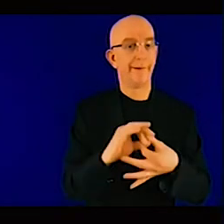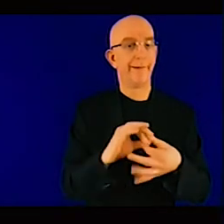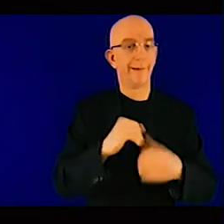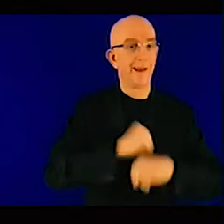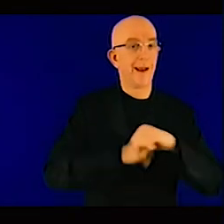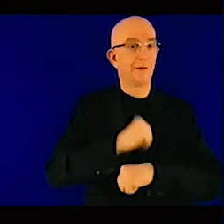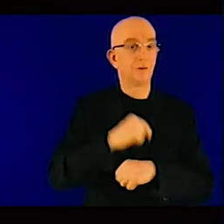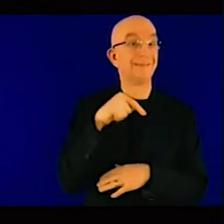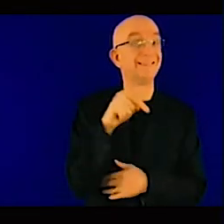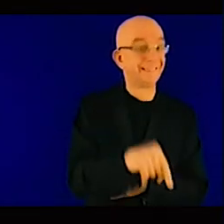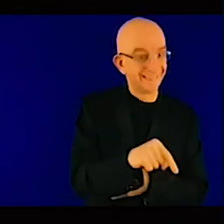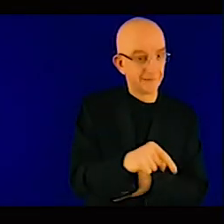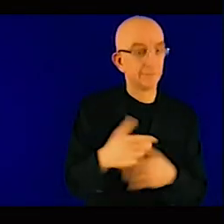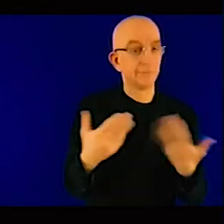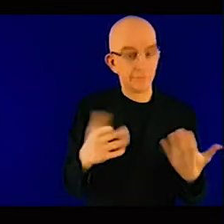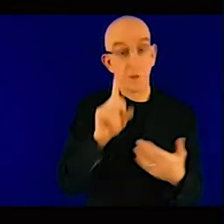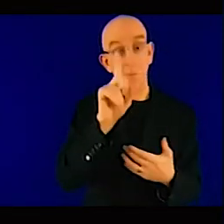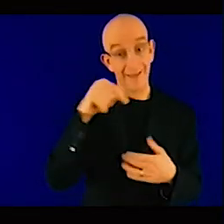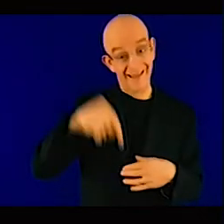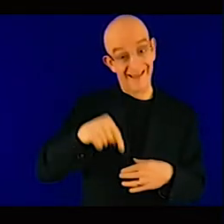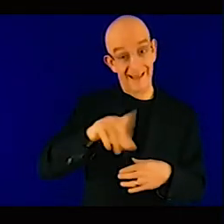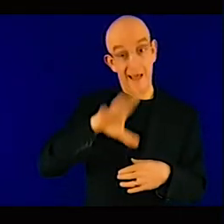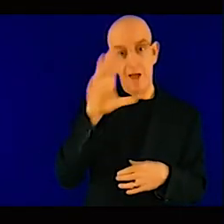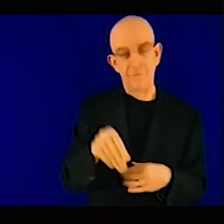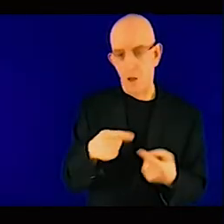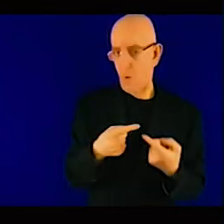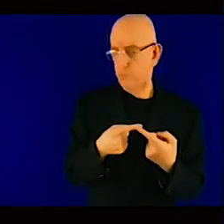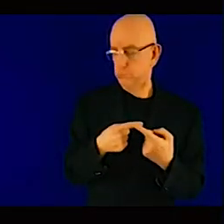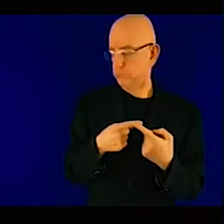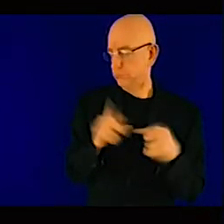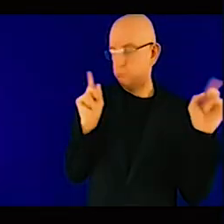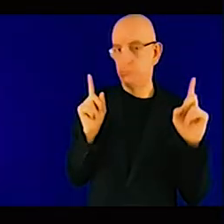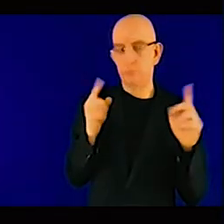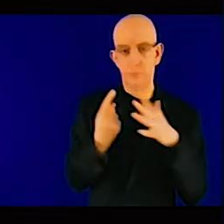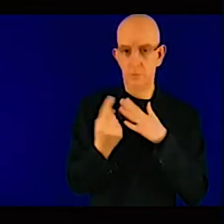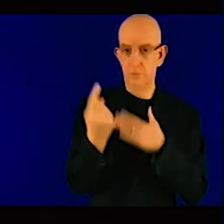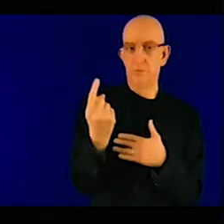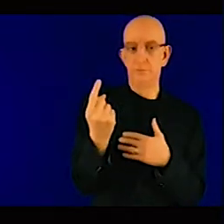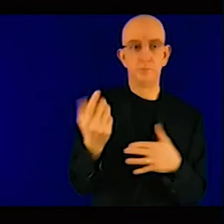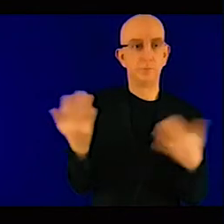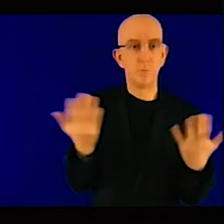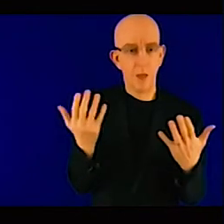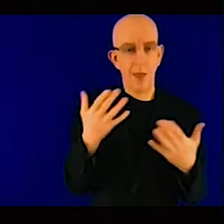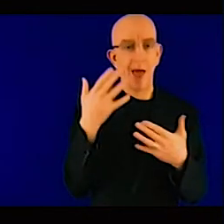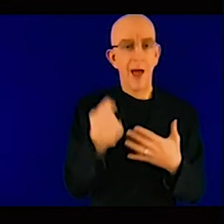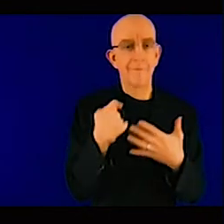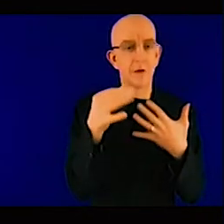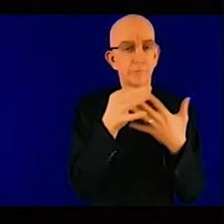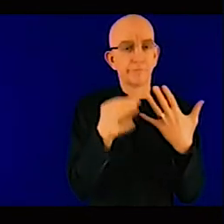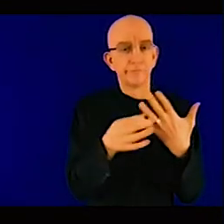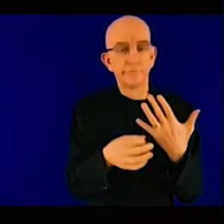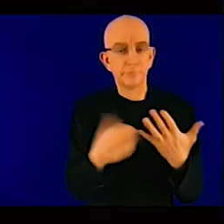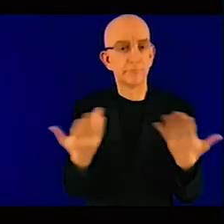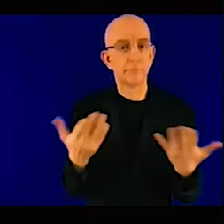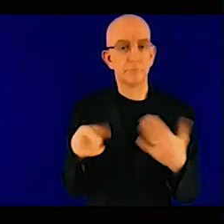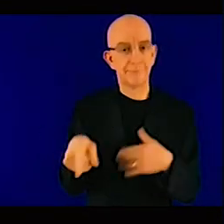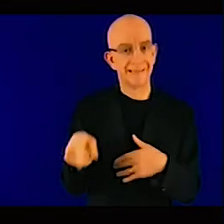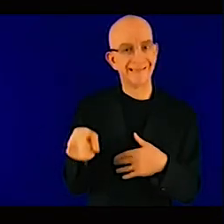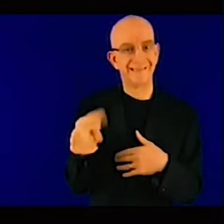The first factor is that Africa, depending on the sources, represents less than 5% of emission